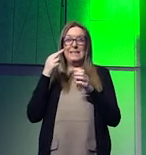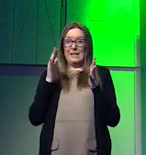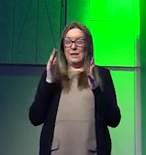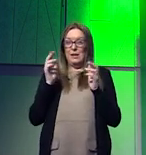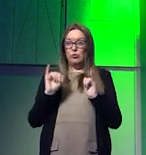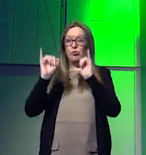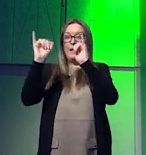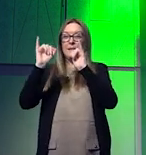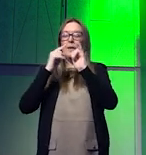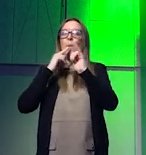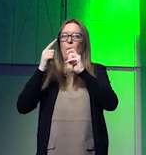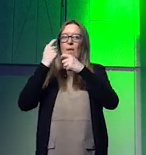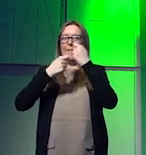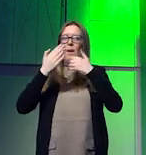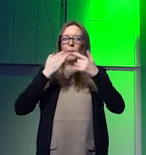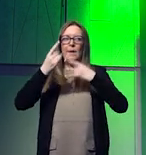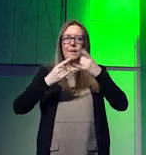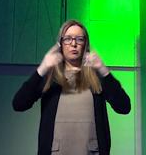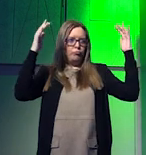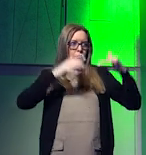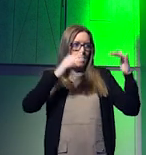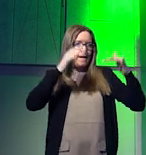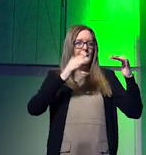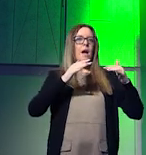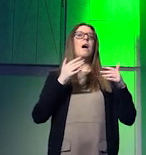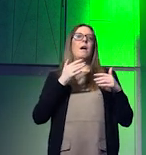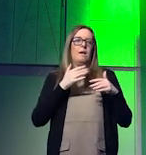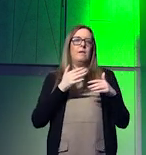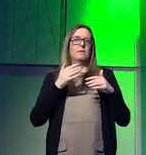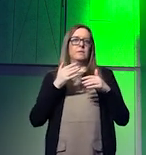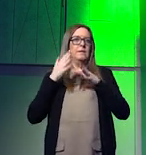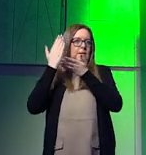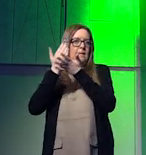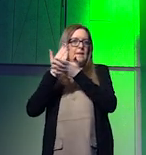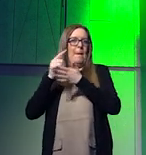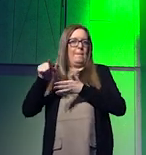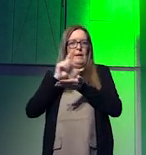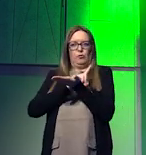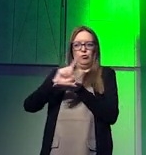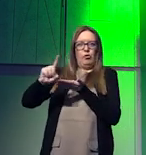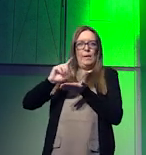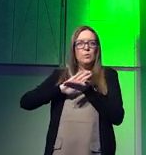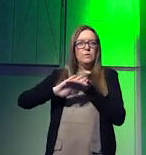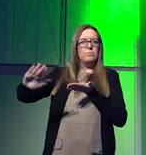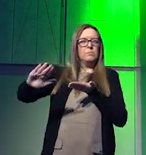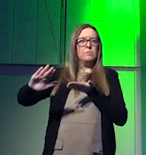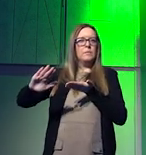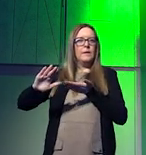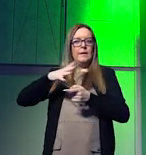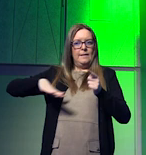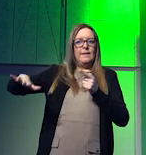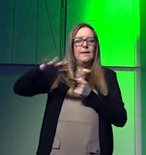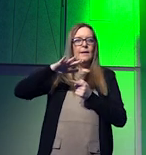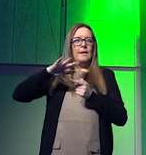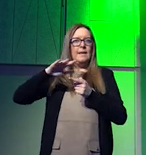stopped essentially the or stalled the national emergency in terms of drought there are also challenges with